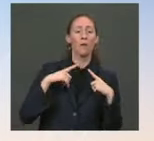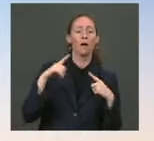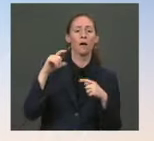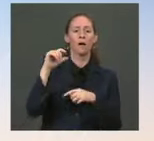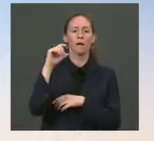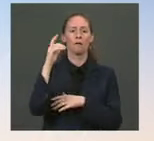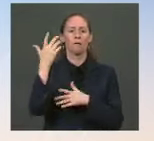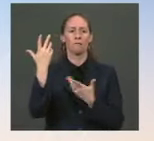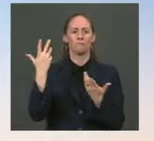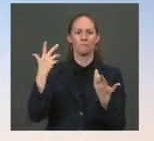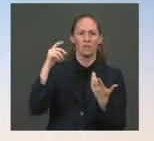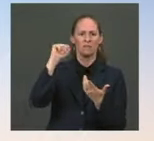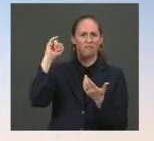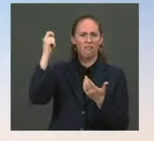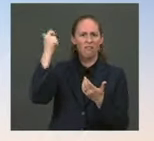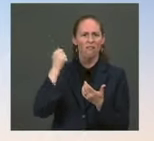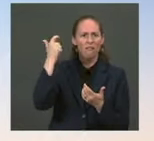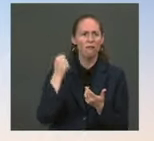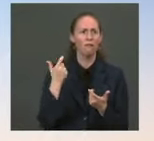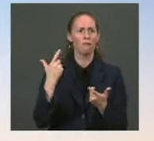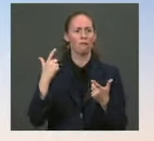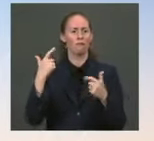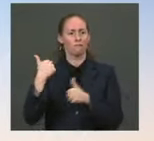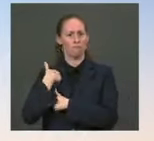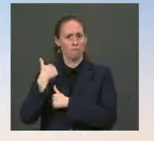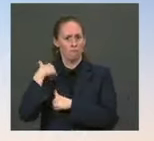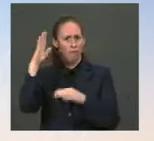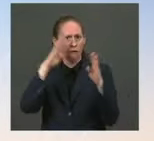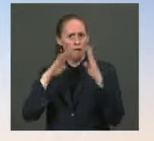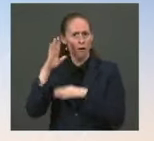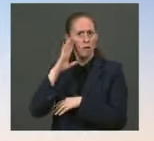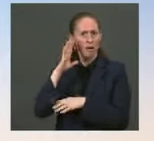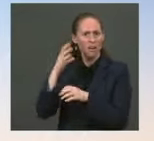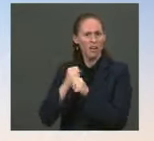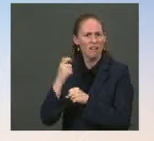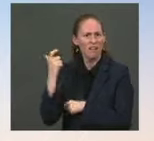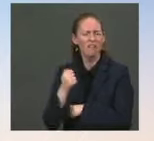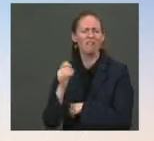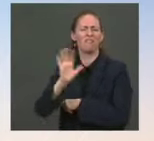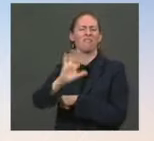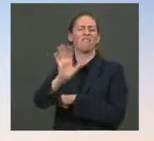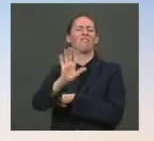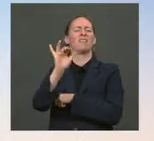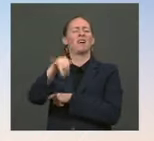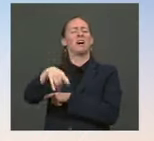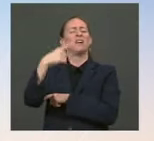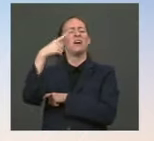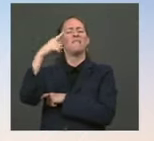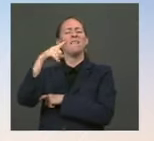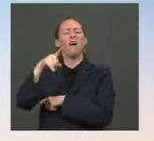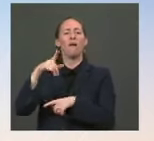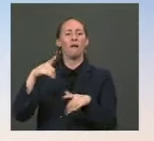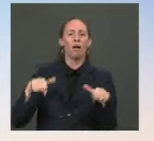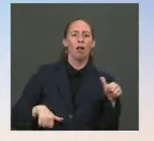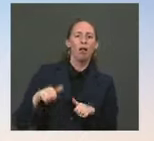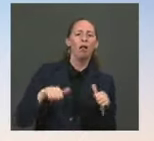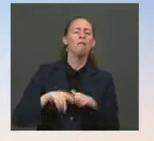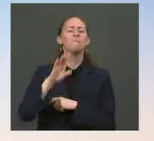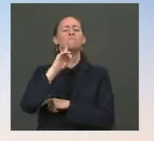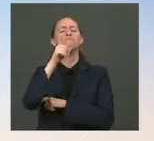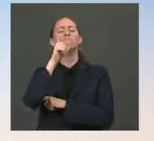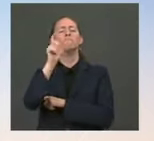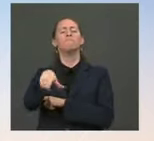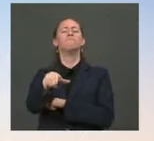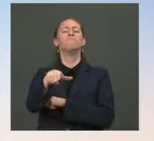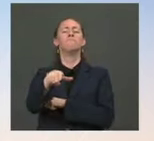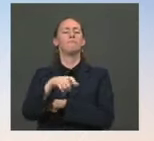members of the military worrying about their payments. We don't need to incur that risk uncertainty. And I think it's important to also remember we're at this